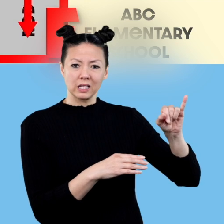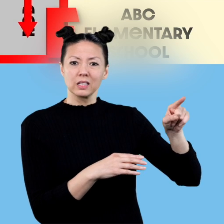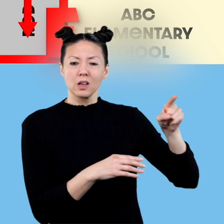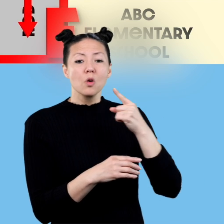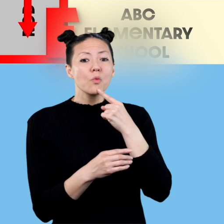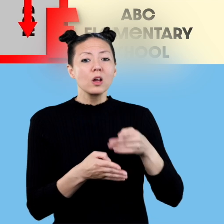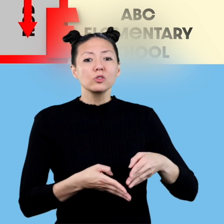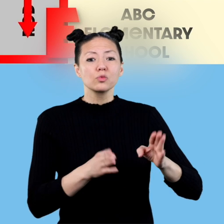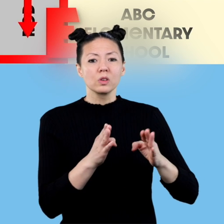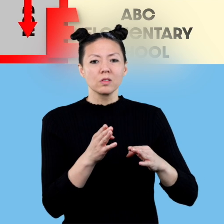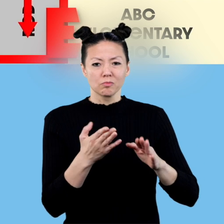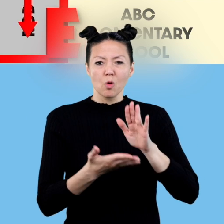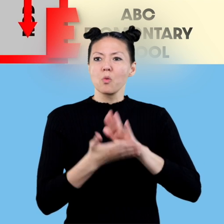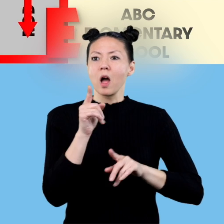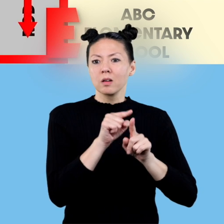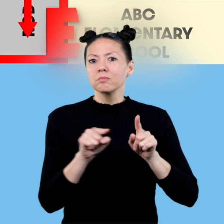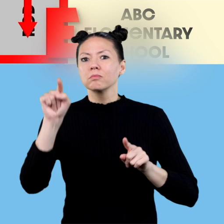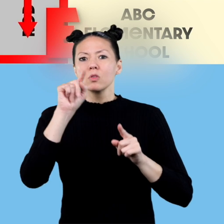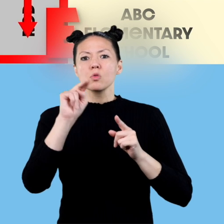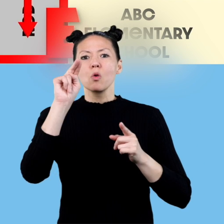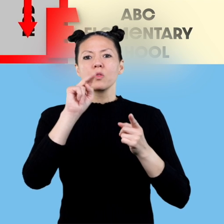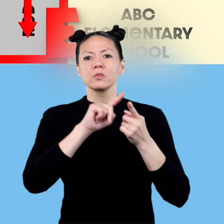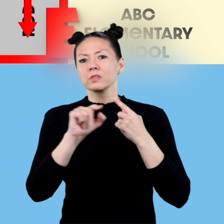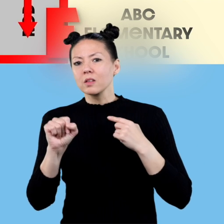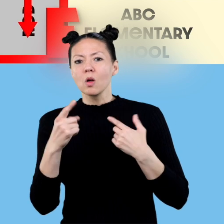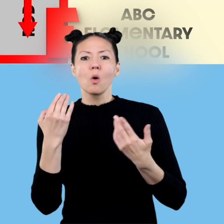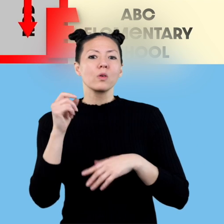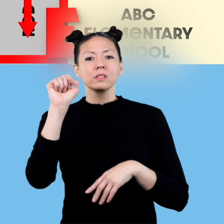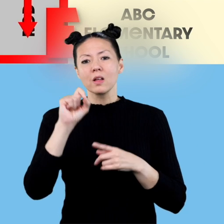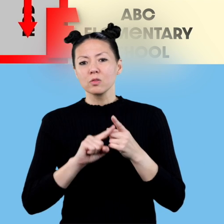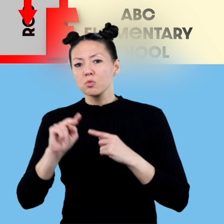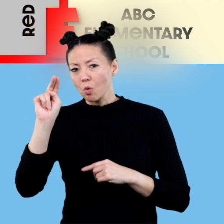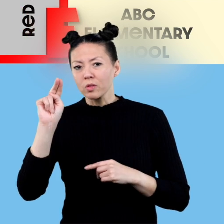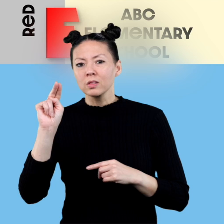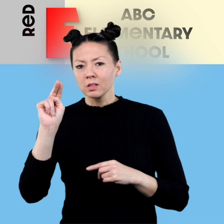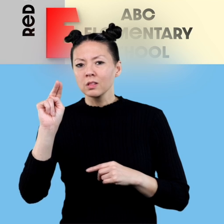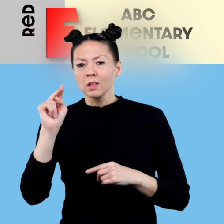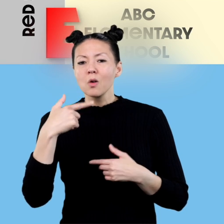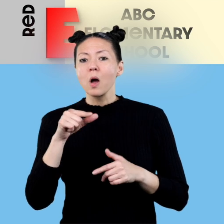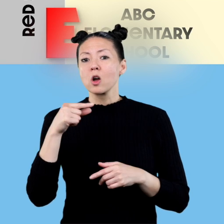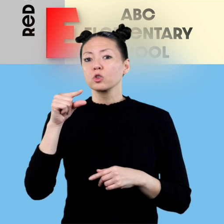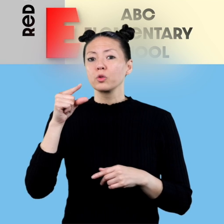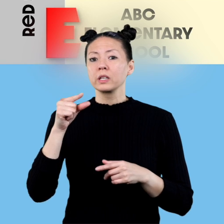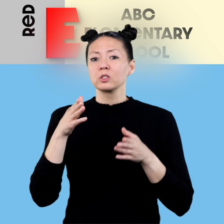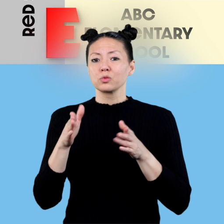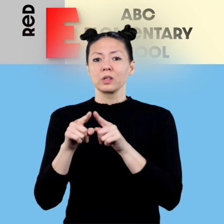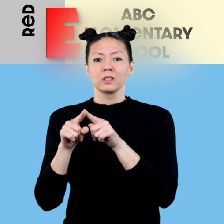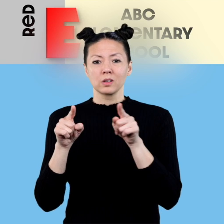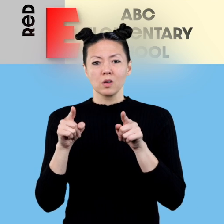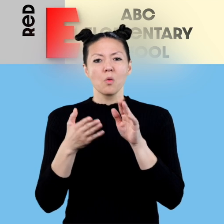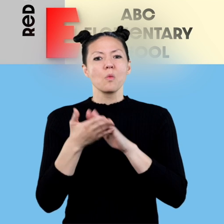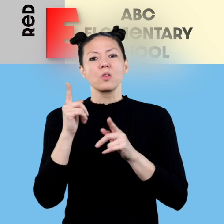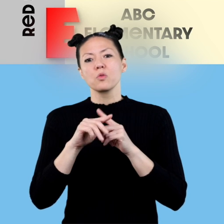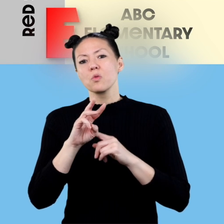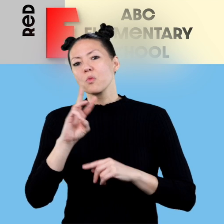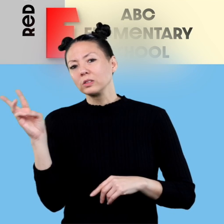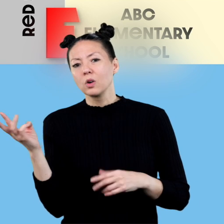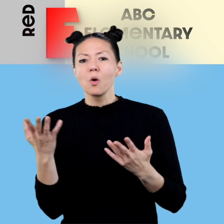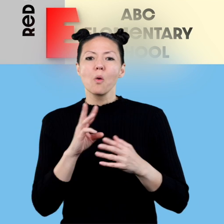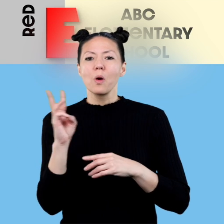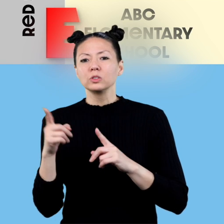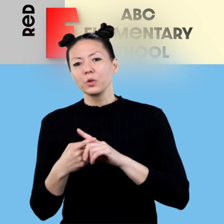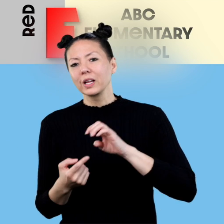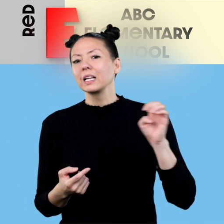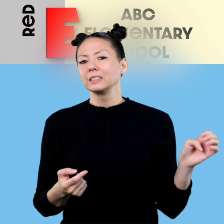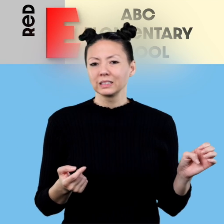And Red Street runs north to south or south to north, while Green Street runs east to west or